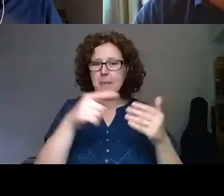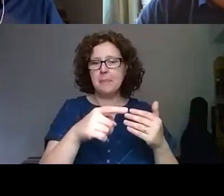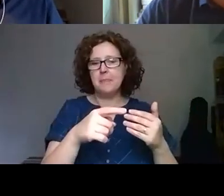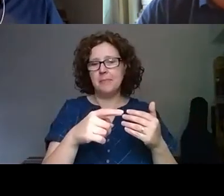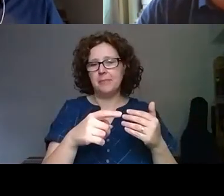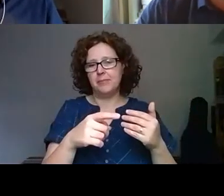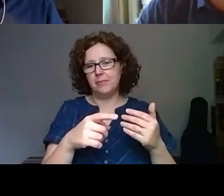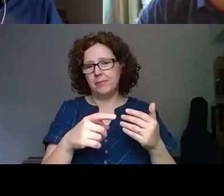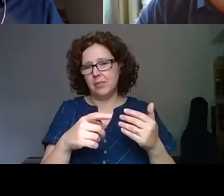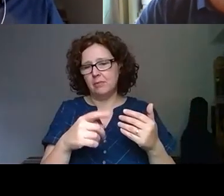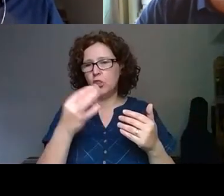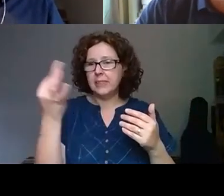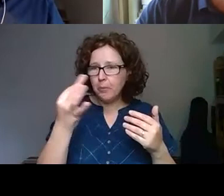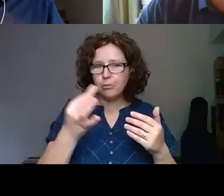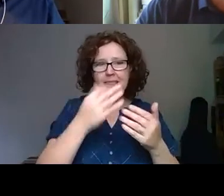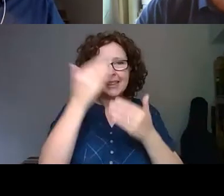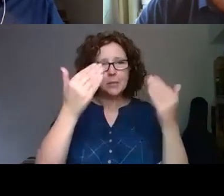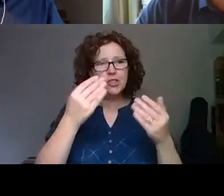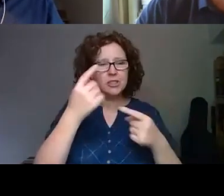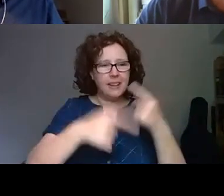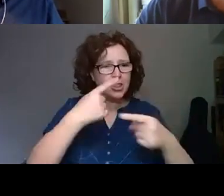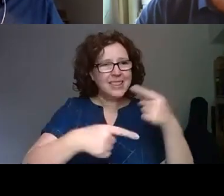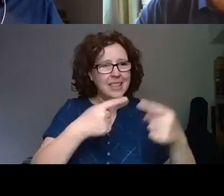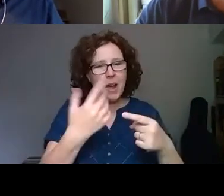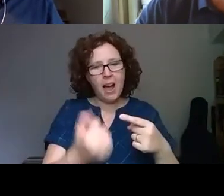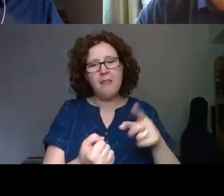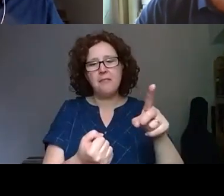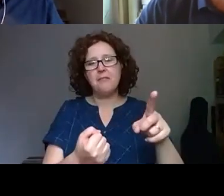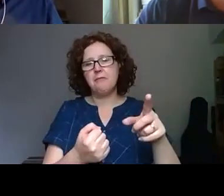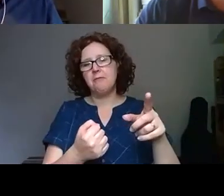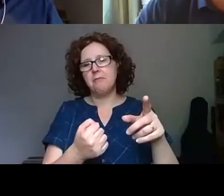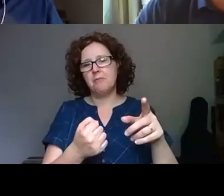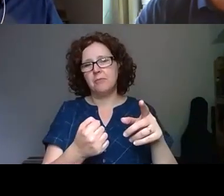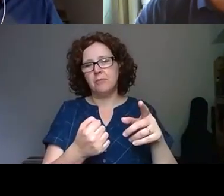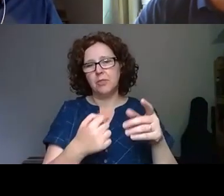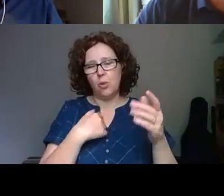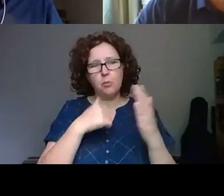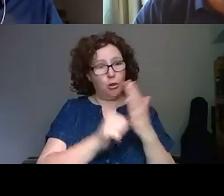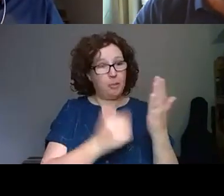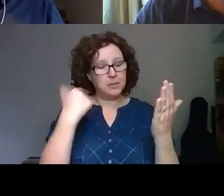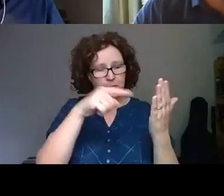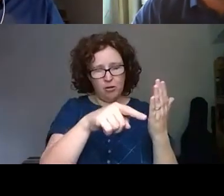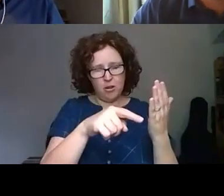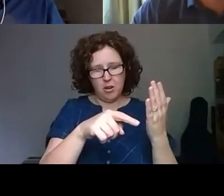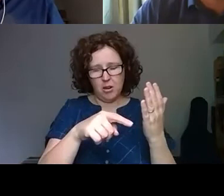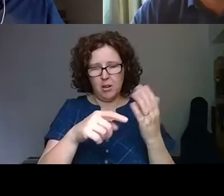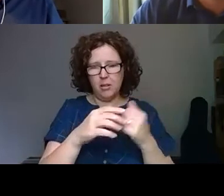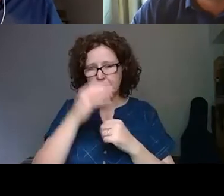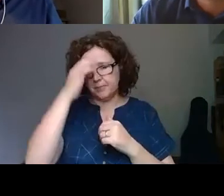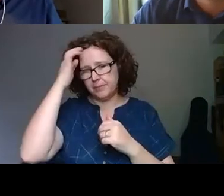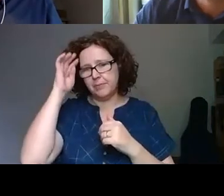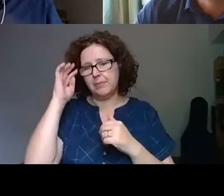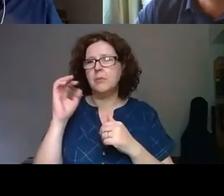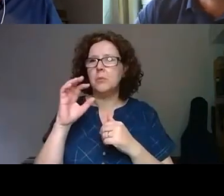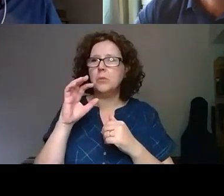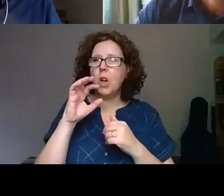or four temporary exhibitions that we always center around this programs before and we think of. We always think